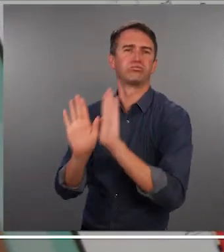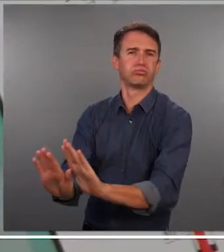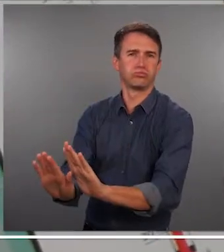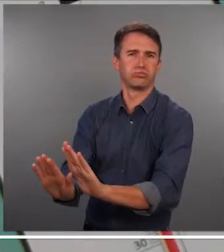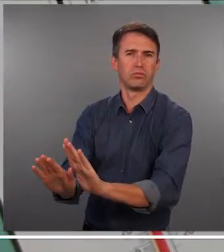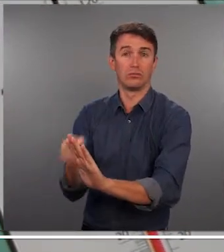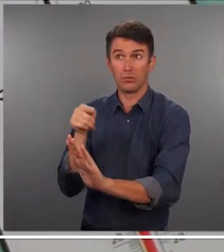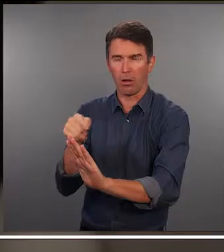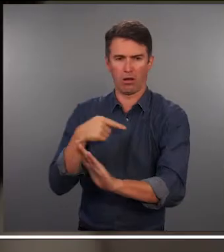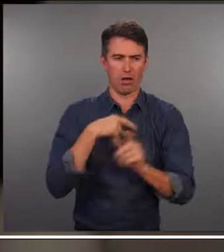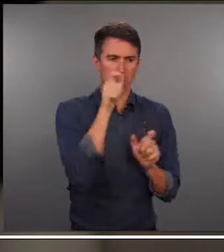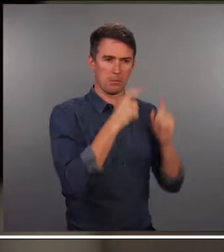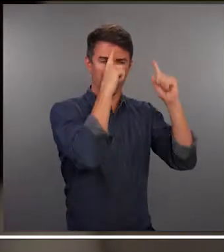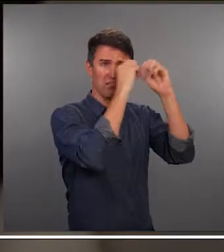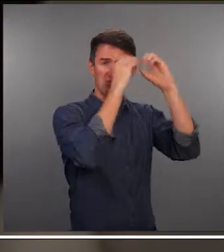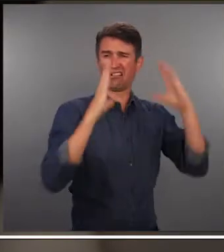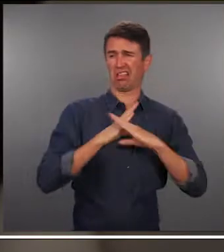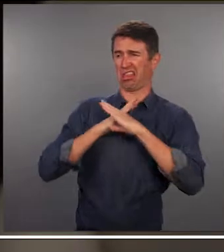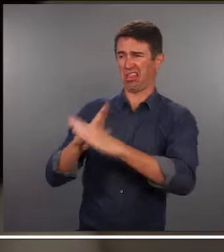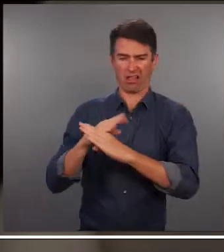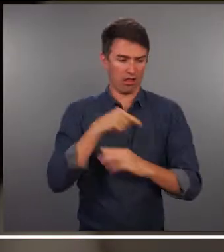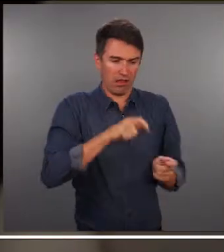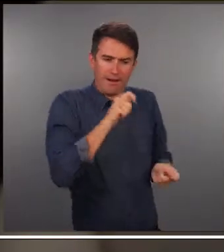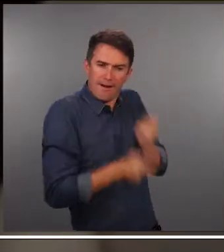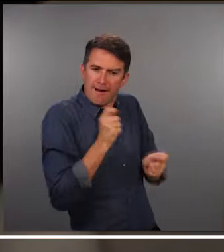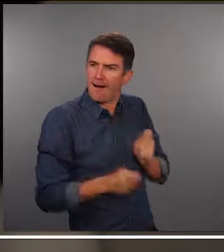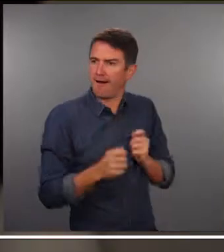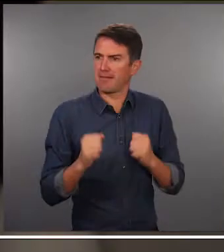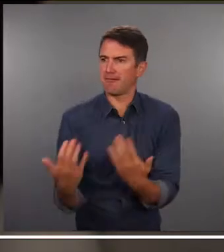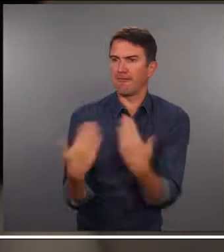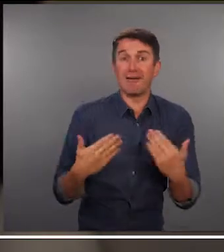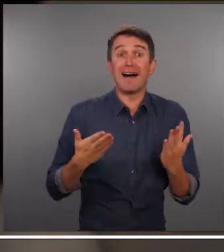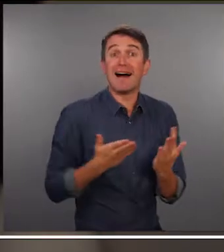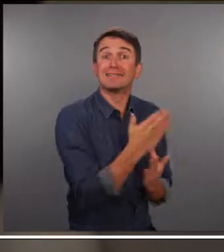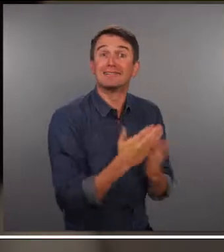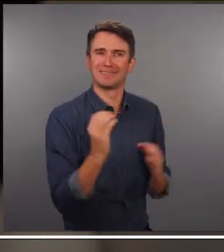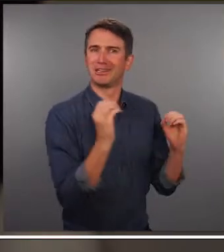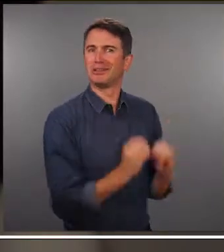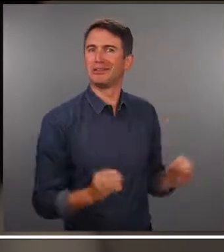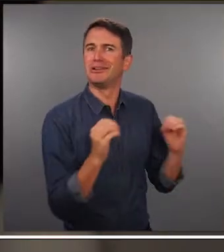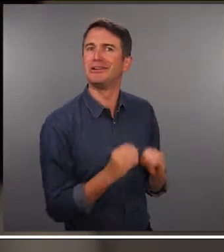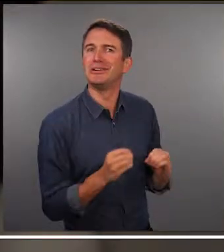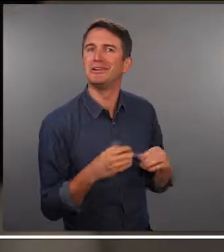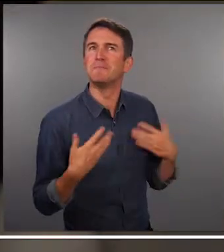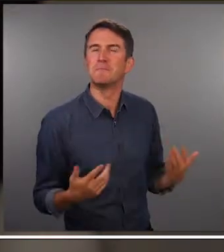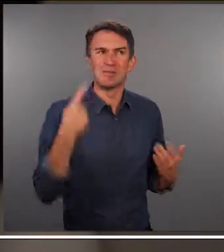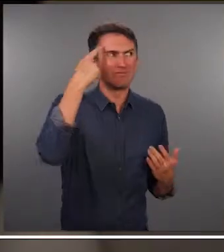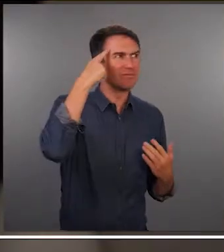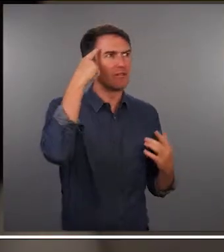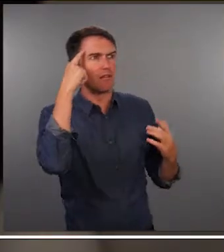anything That way of thinking stops people from even thinking of making their spaces accessible and having